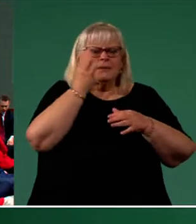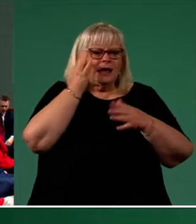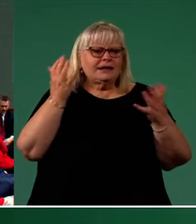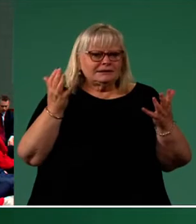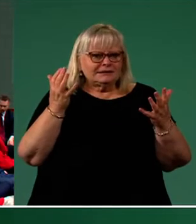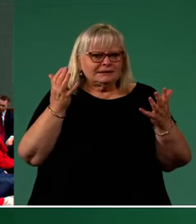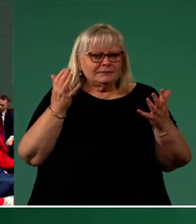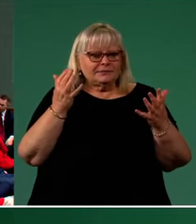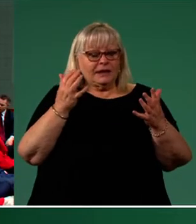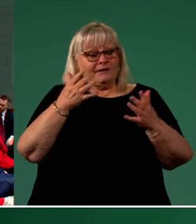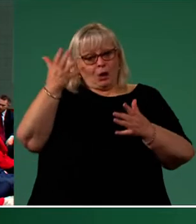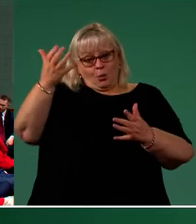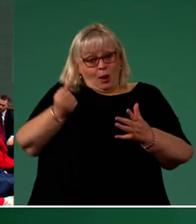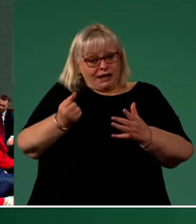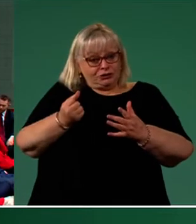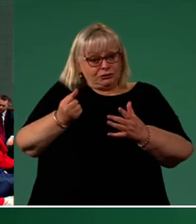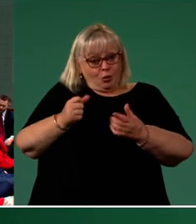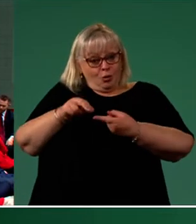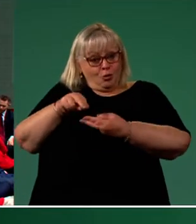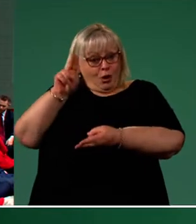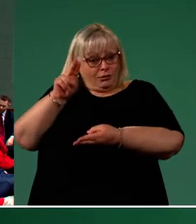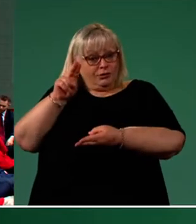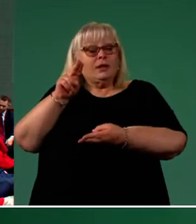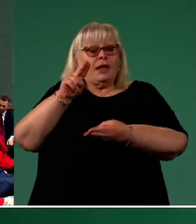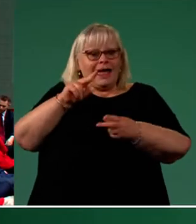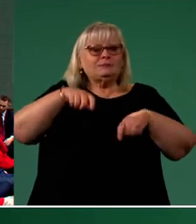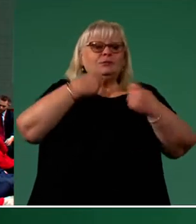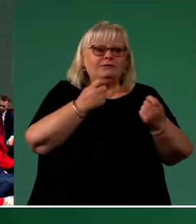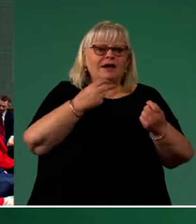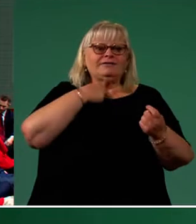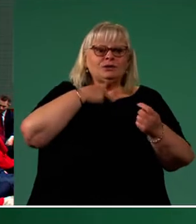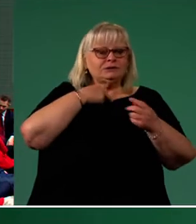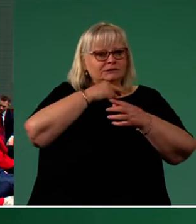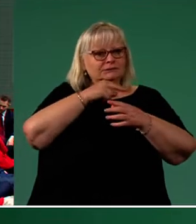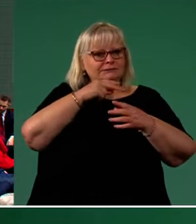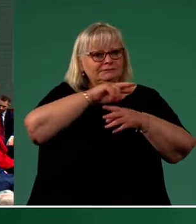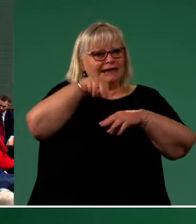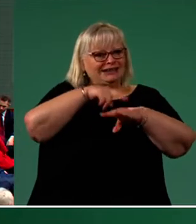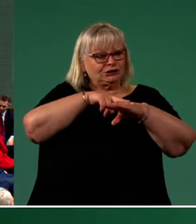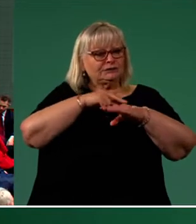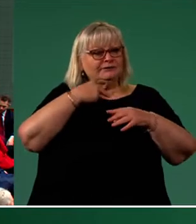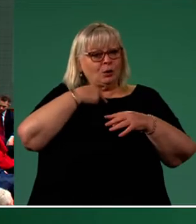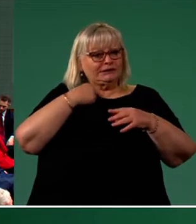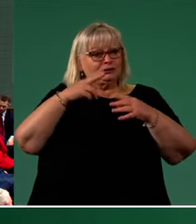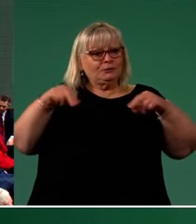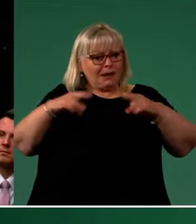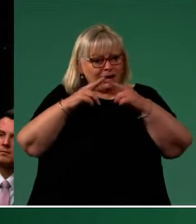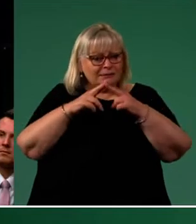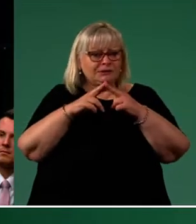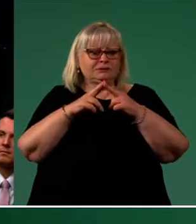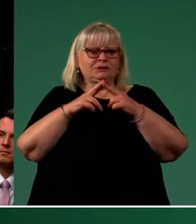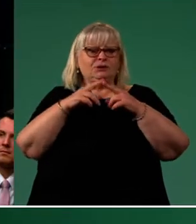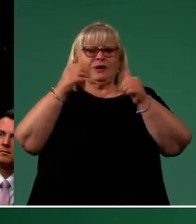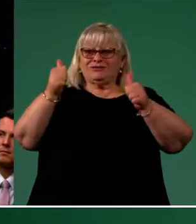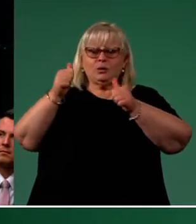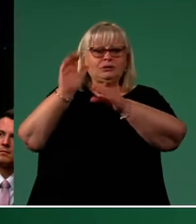drive wage growth provide a First Nations voice to parliament to fund cheaper childcare, to boost skilled immigration, to allow more